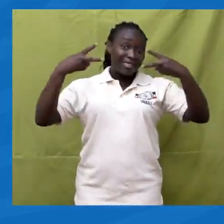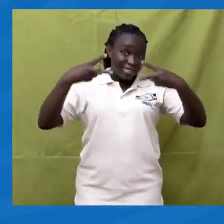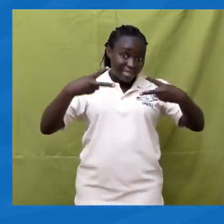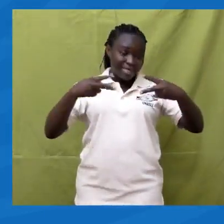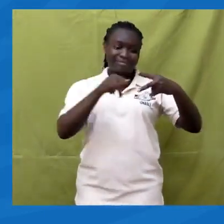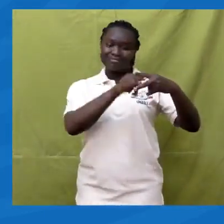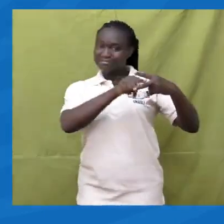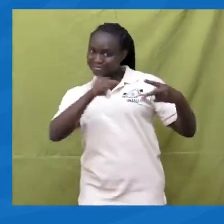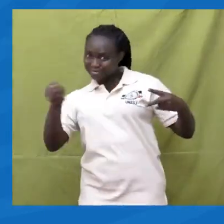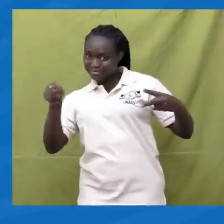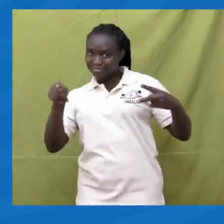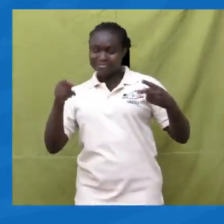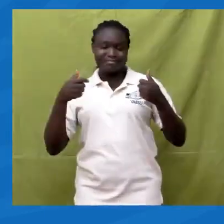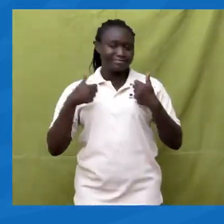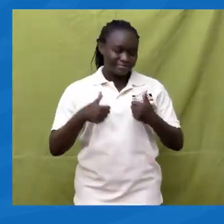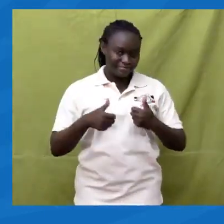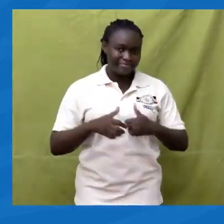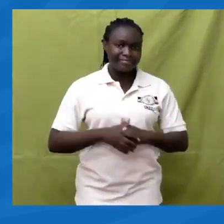sets